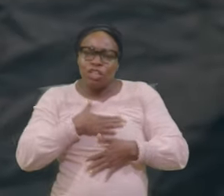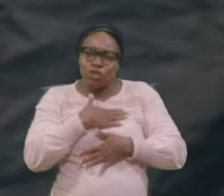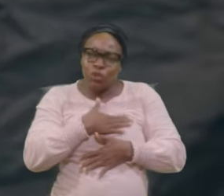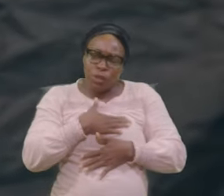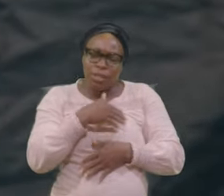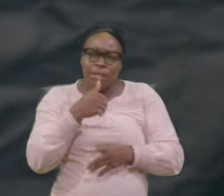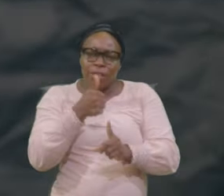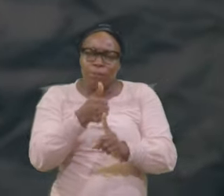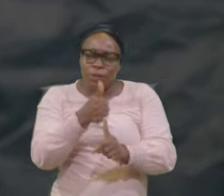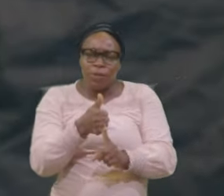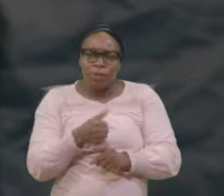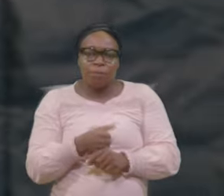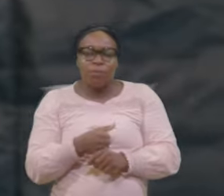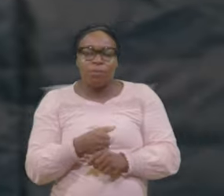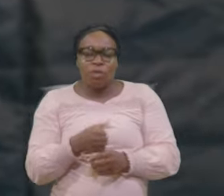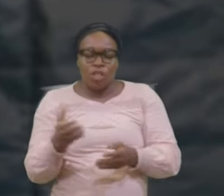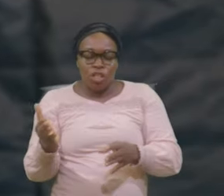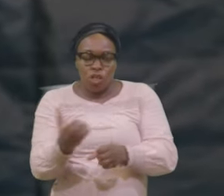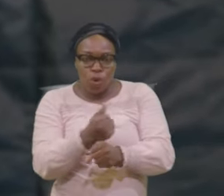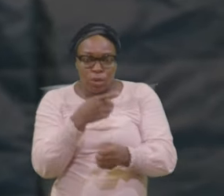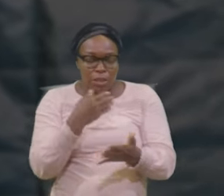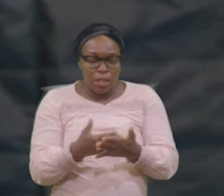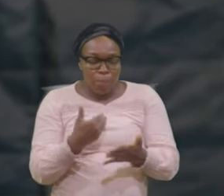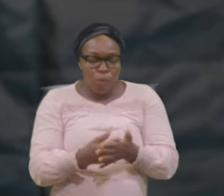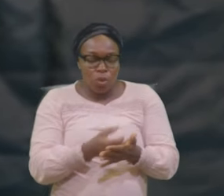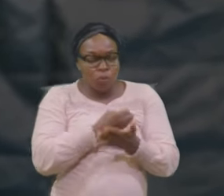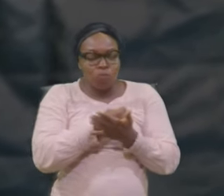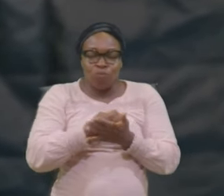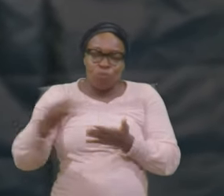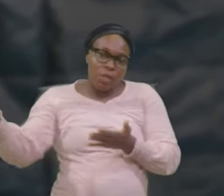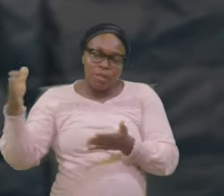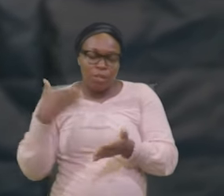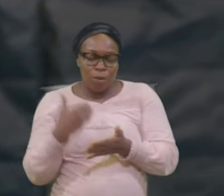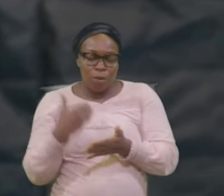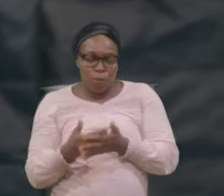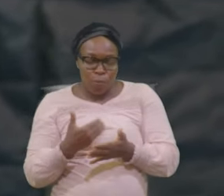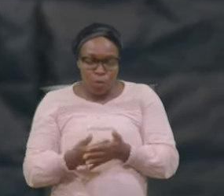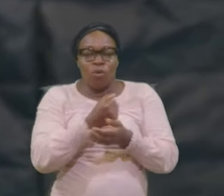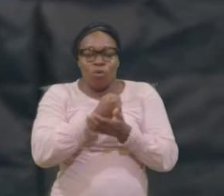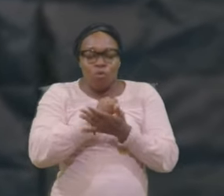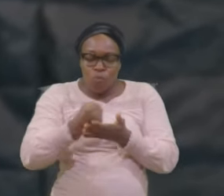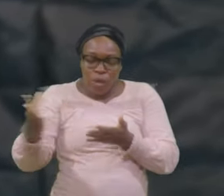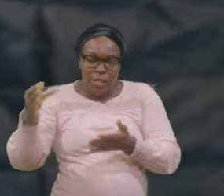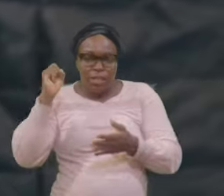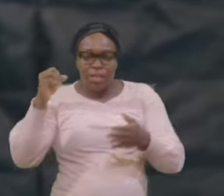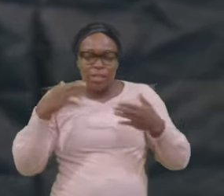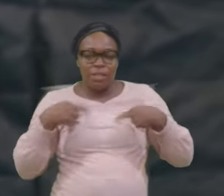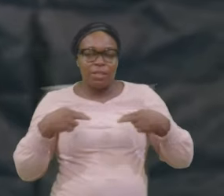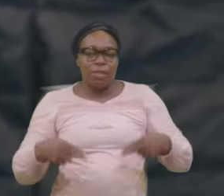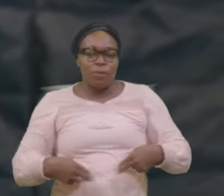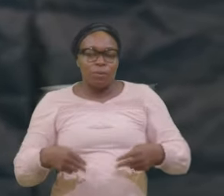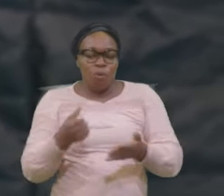Squandered Everything He squandered Money He squandered His health He